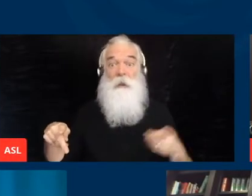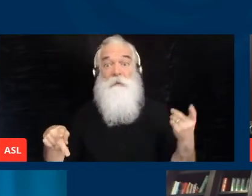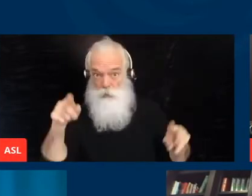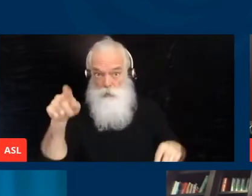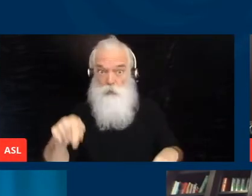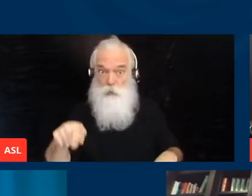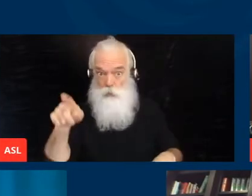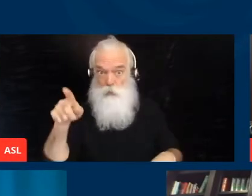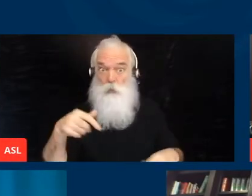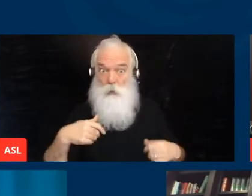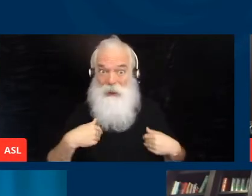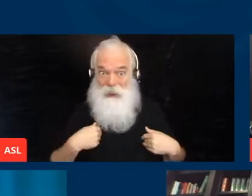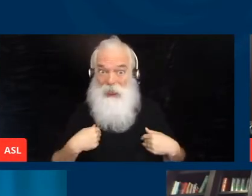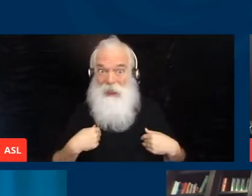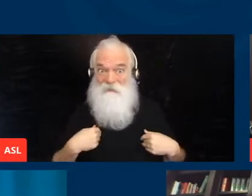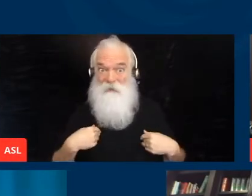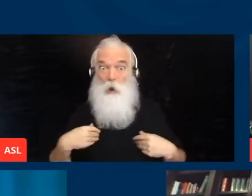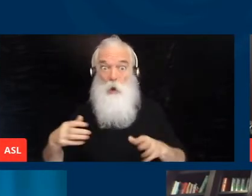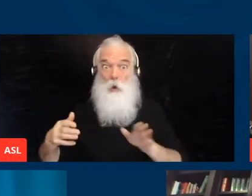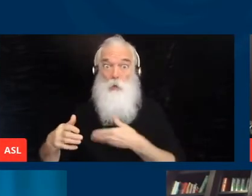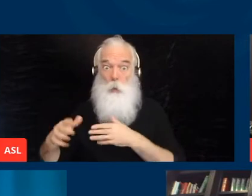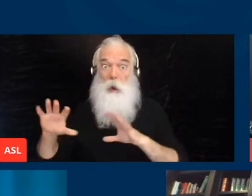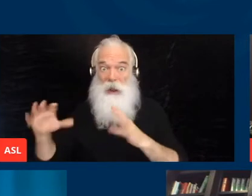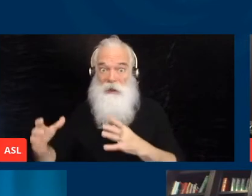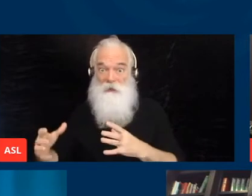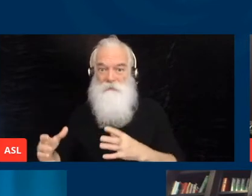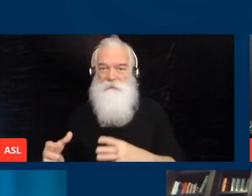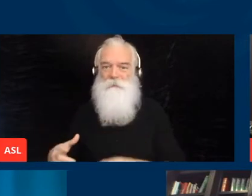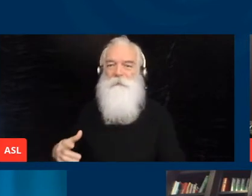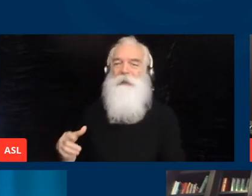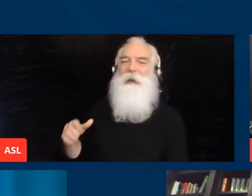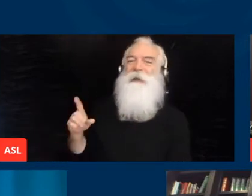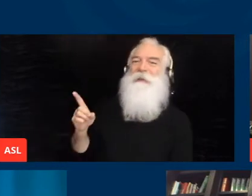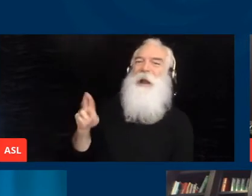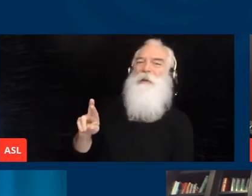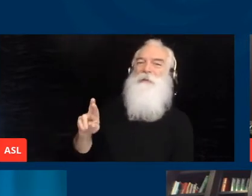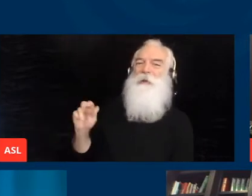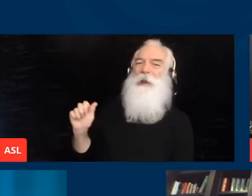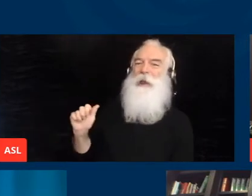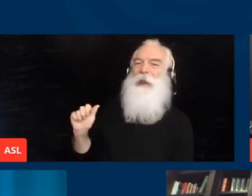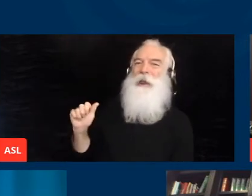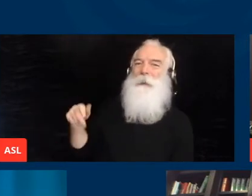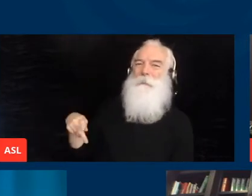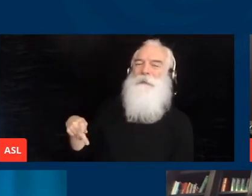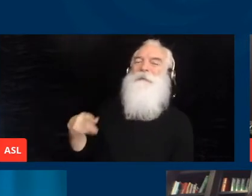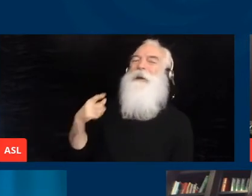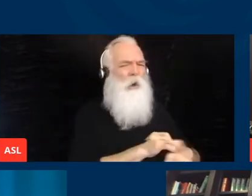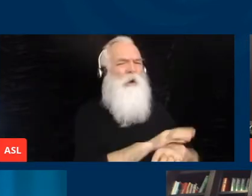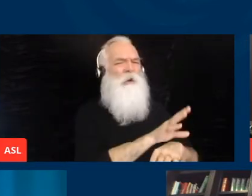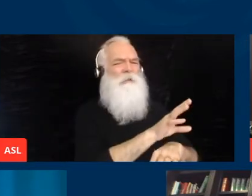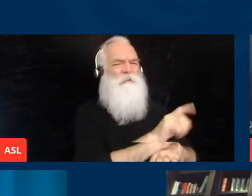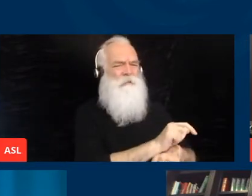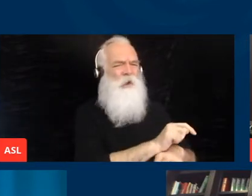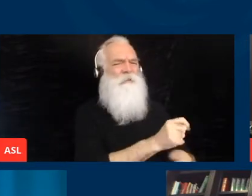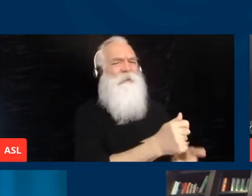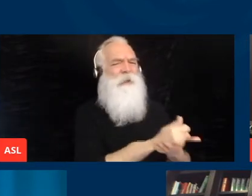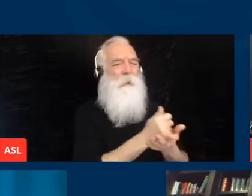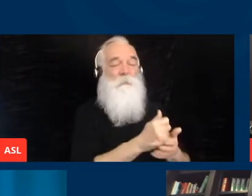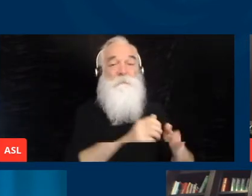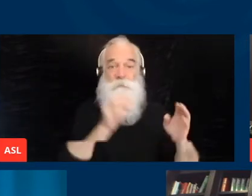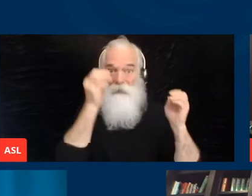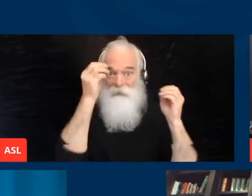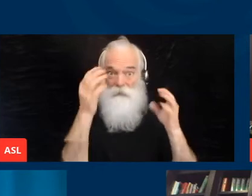webcast? I haven't had the pleasure of meeting Paula, although I certainly heard about the amazing choir program that she's put together at Ryerson. Hearing the